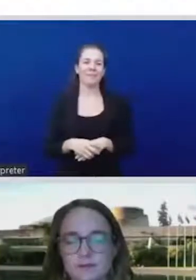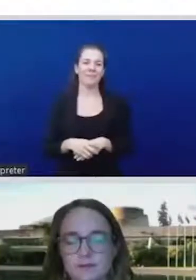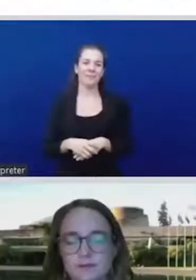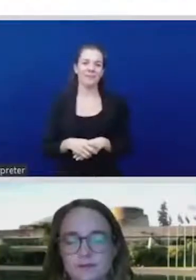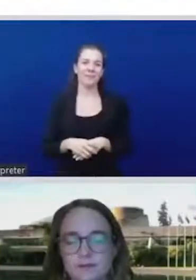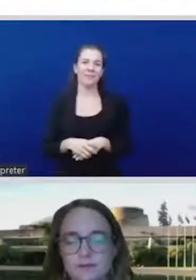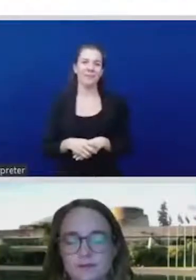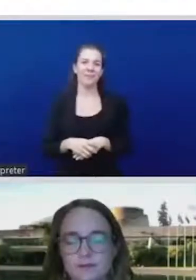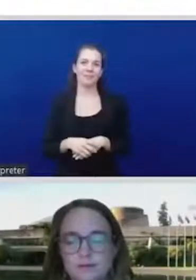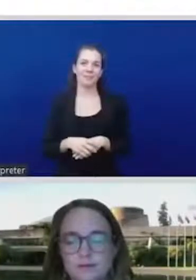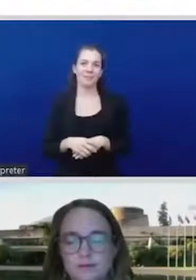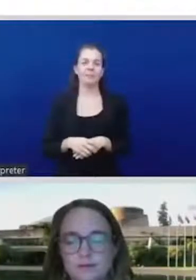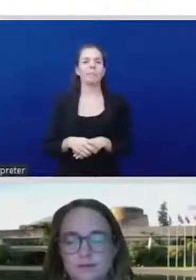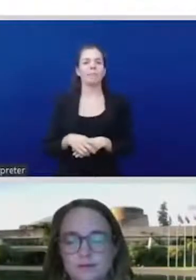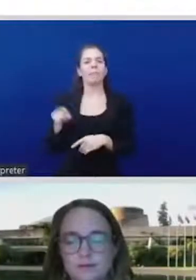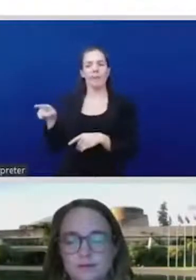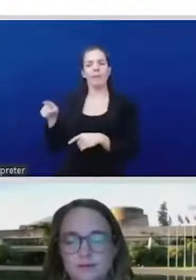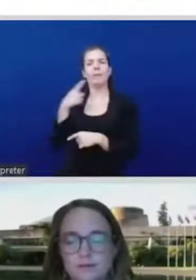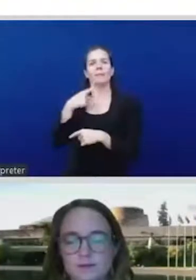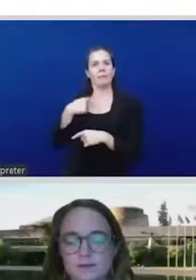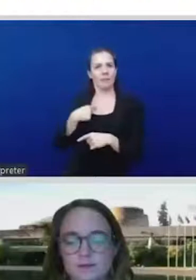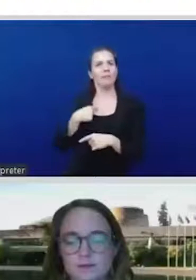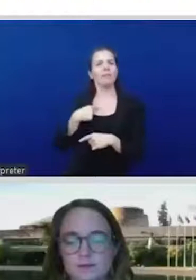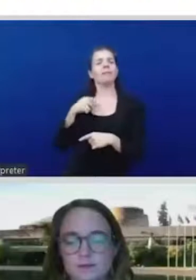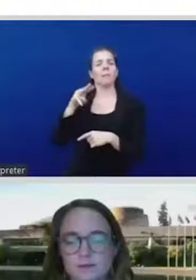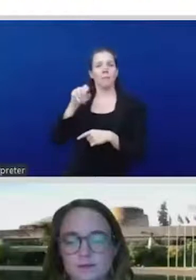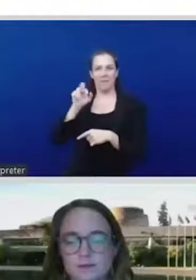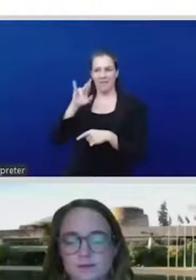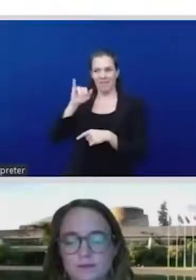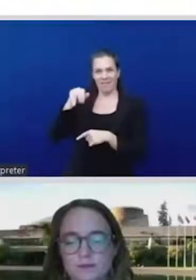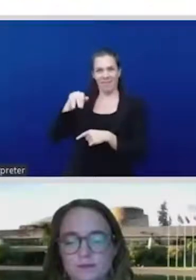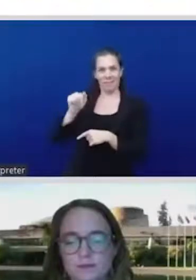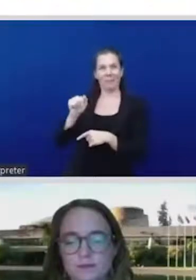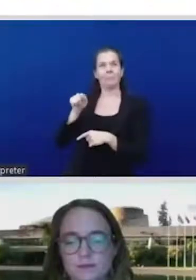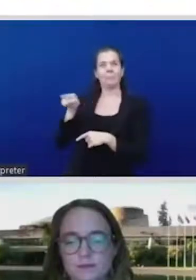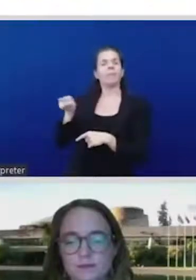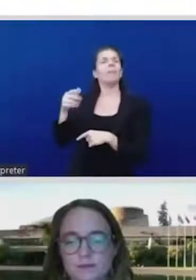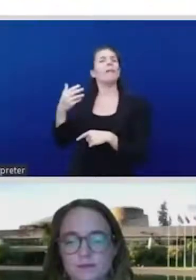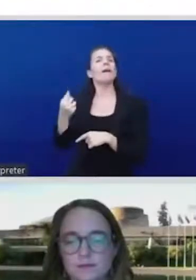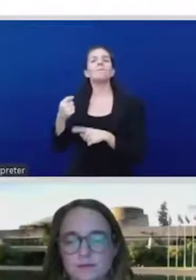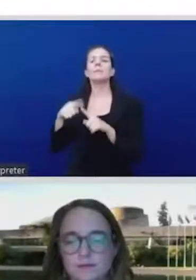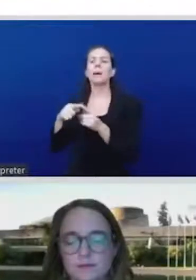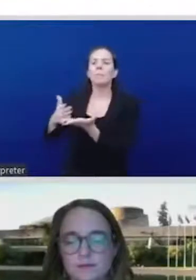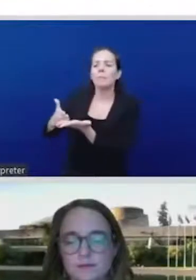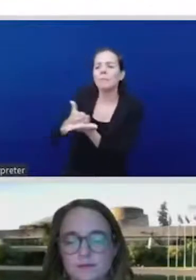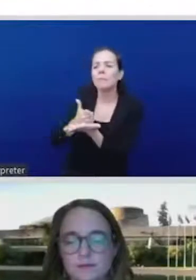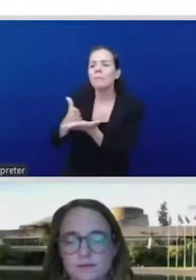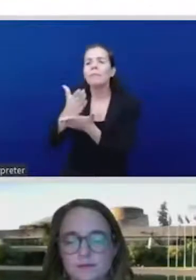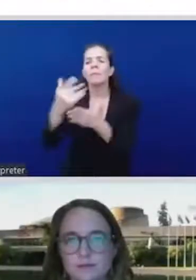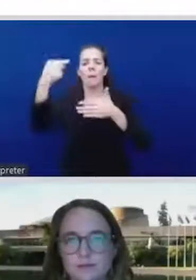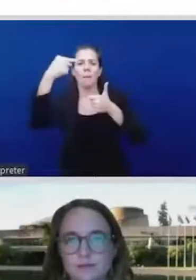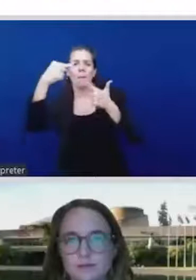in the advanced countries, there is really a recognition that this model is broken and will not work. And there is